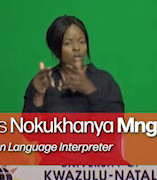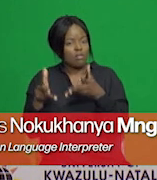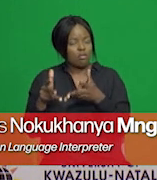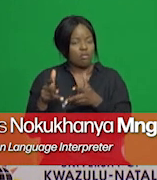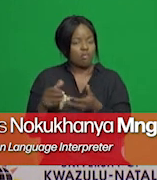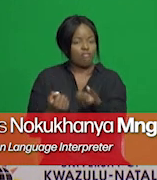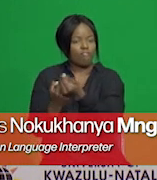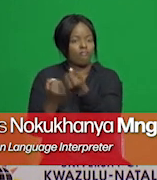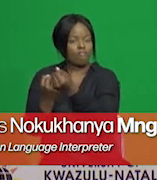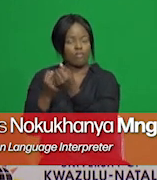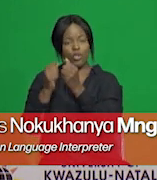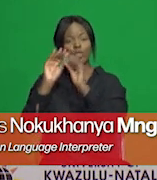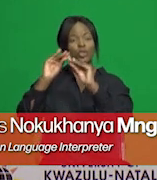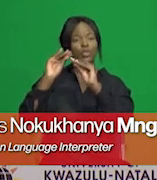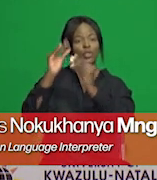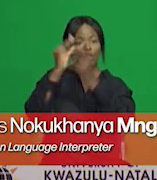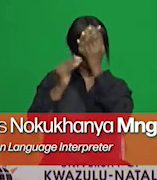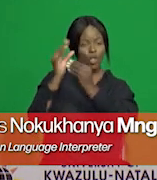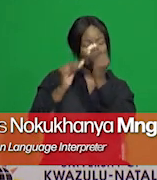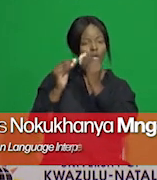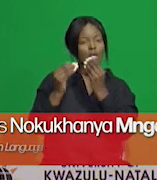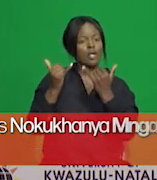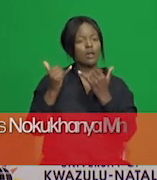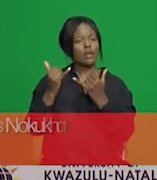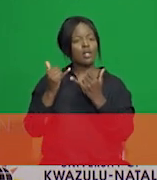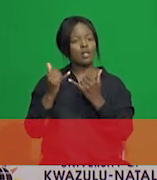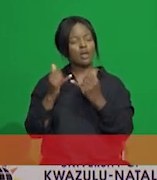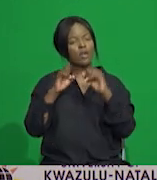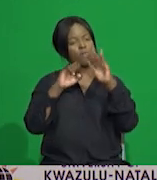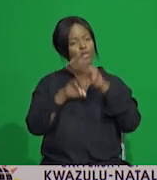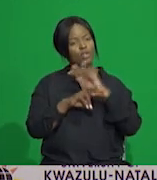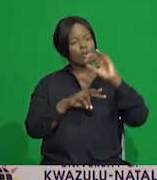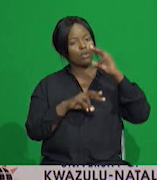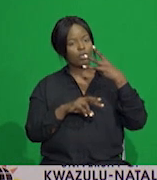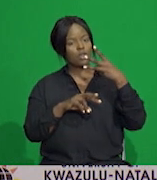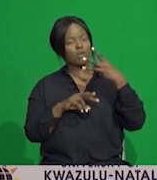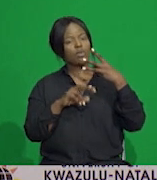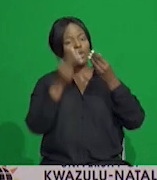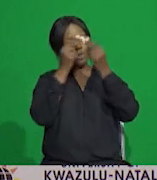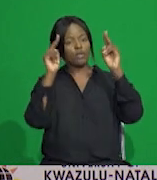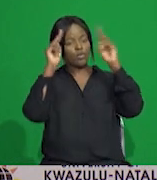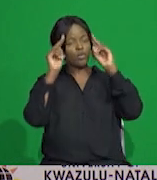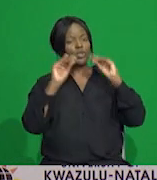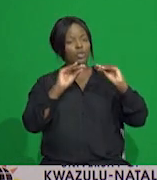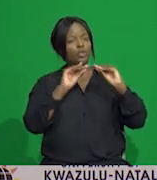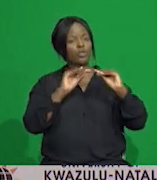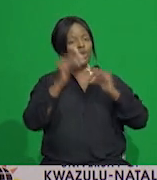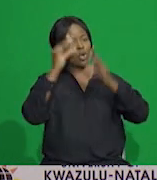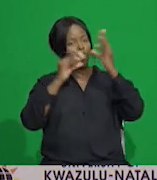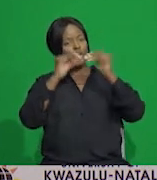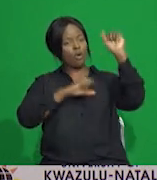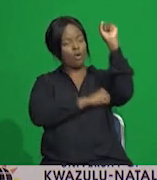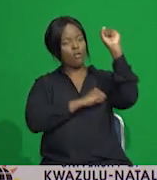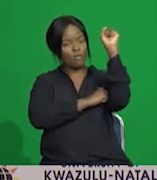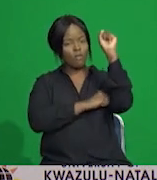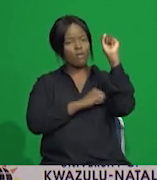trying to support teaching and learning. And so we're going to have three short little videos around the University Teaching and Learning Office, the instructional